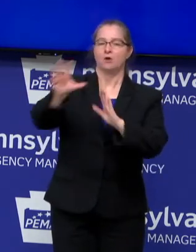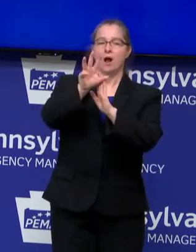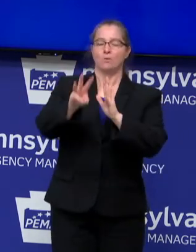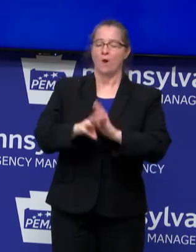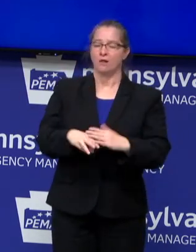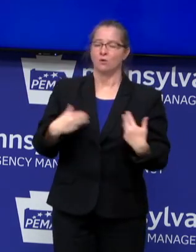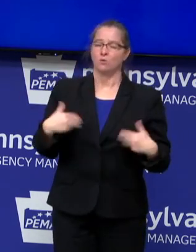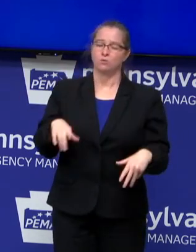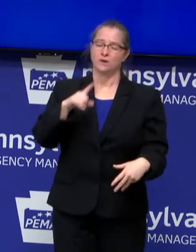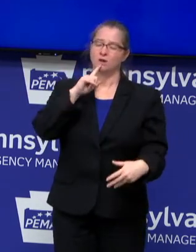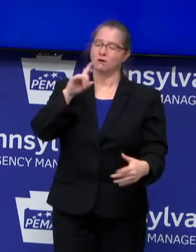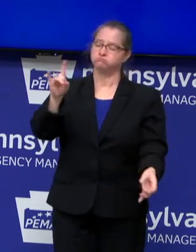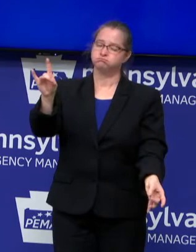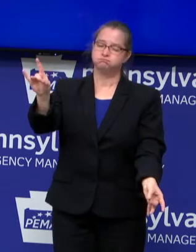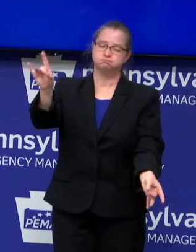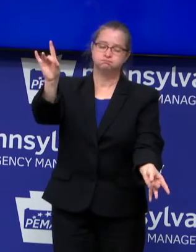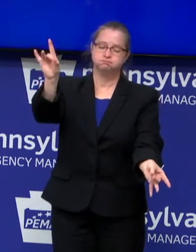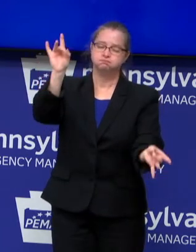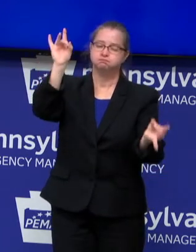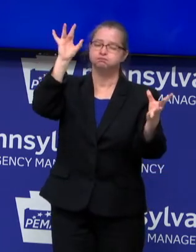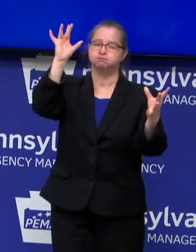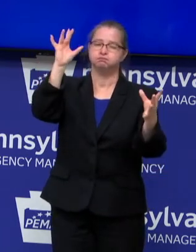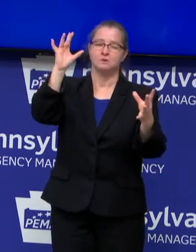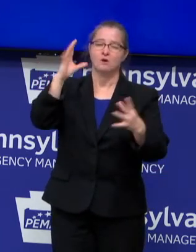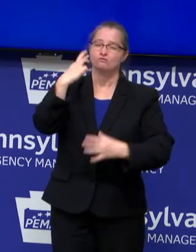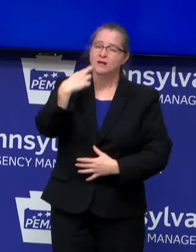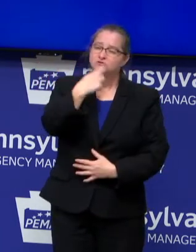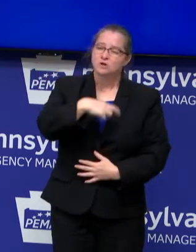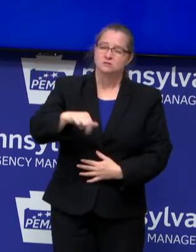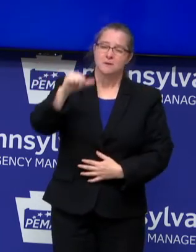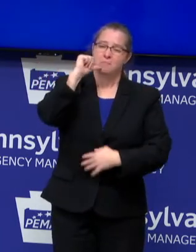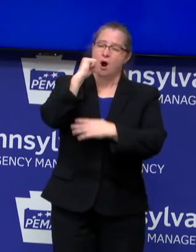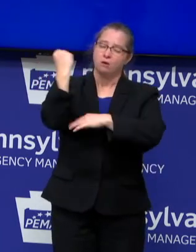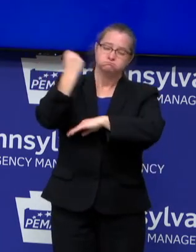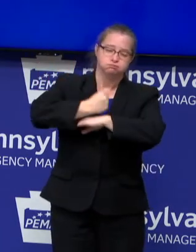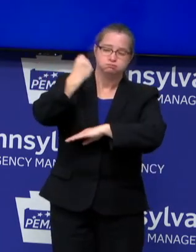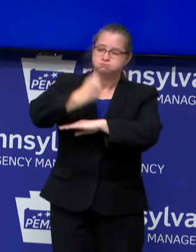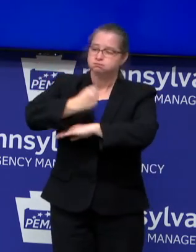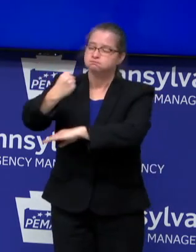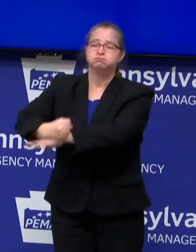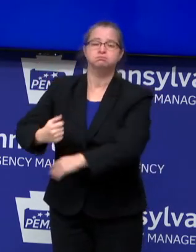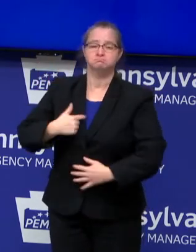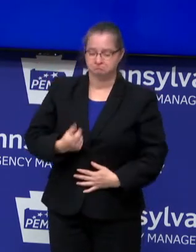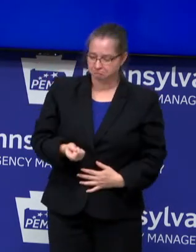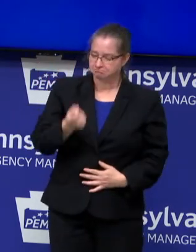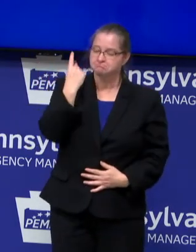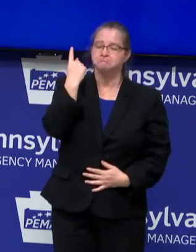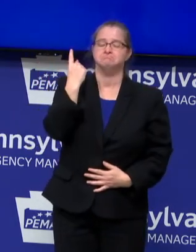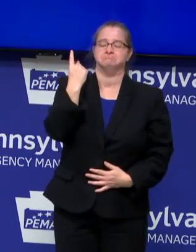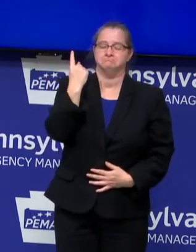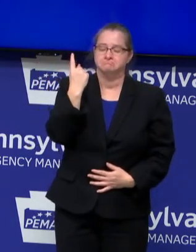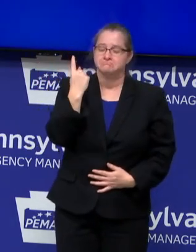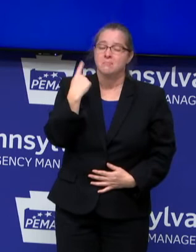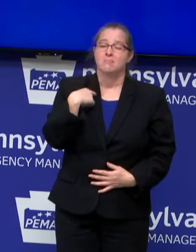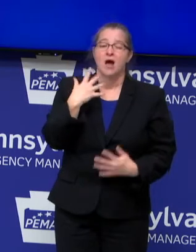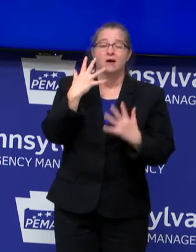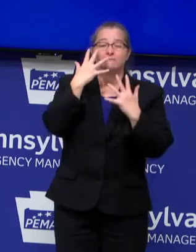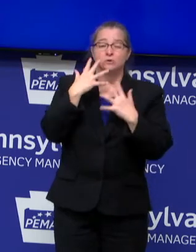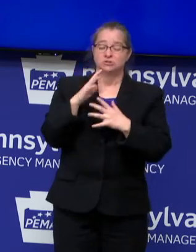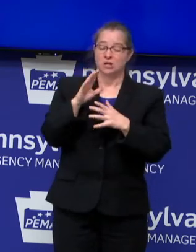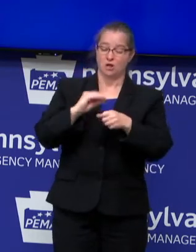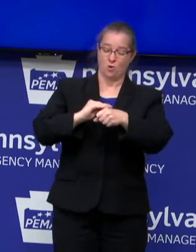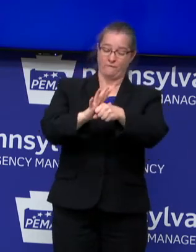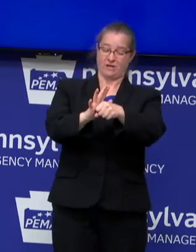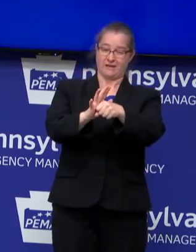crushing, crushing for restaurants and bars. Unfortunately, COVID-19, that